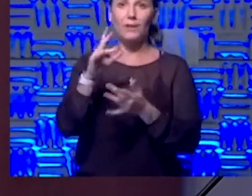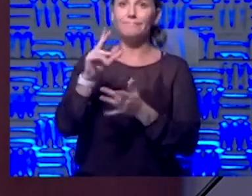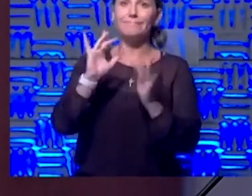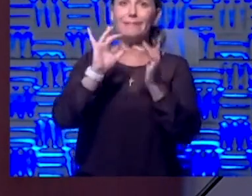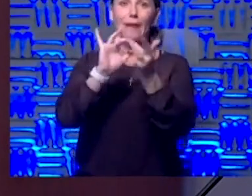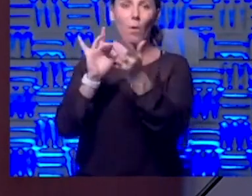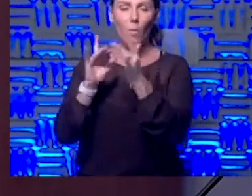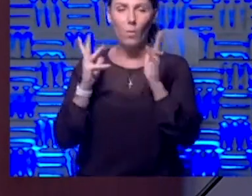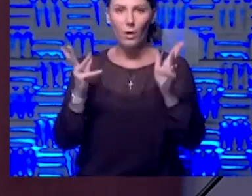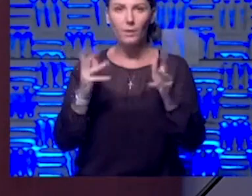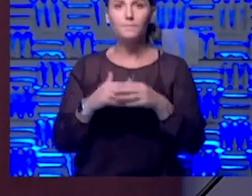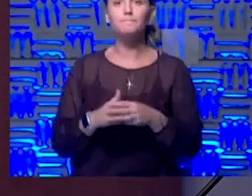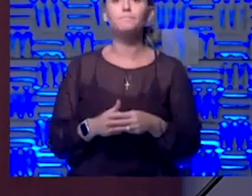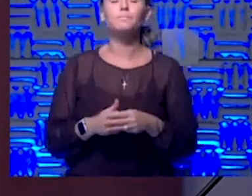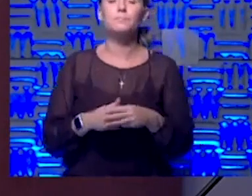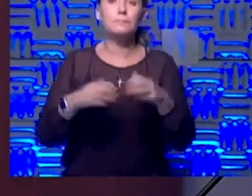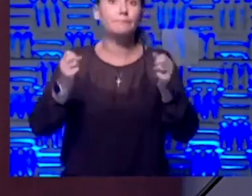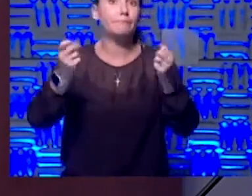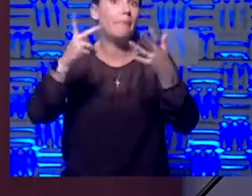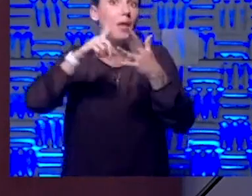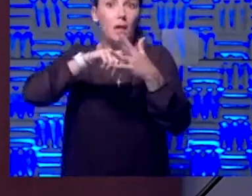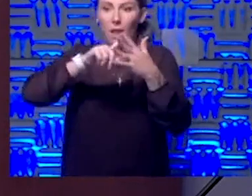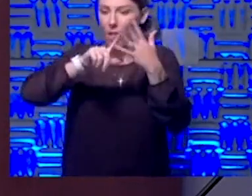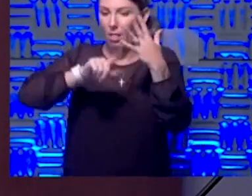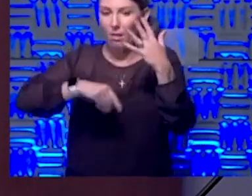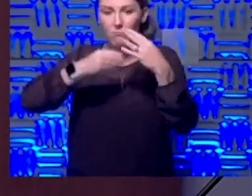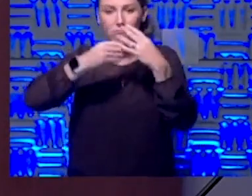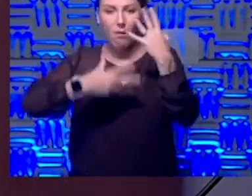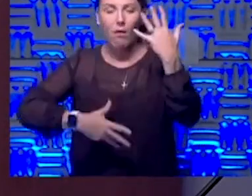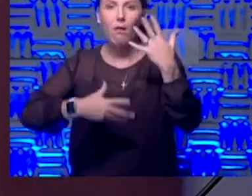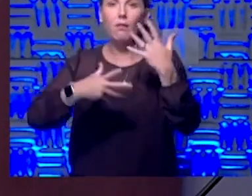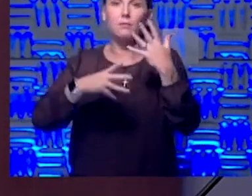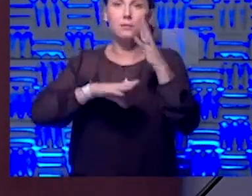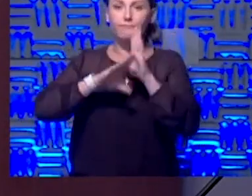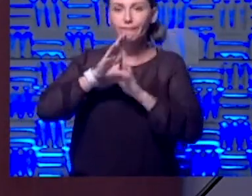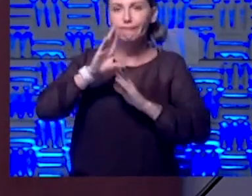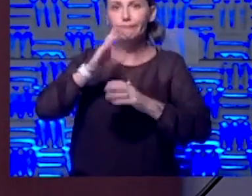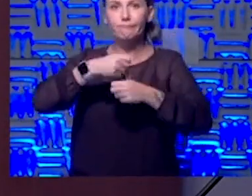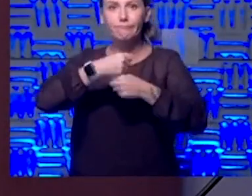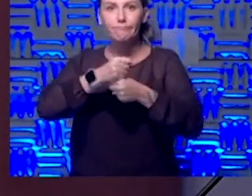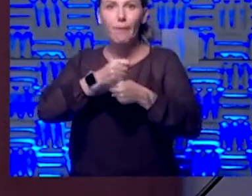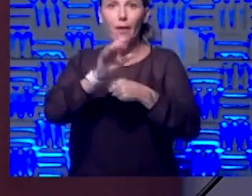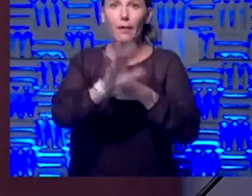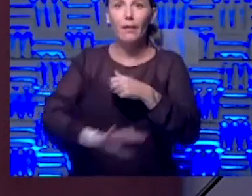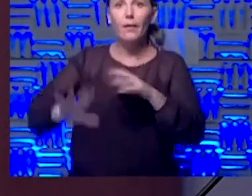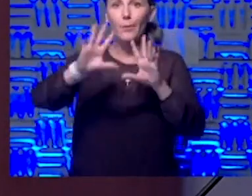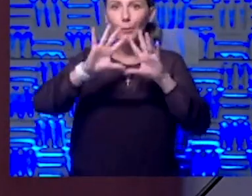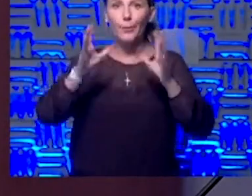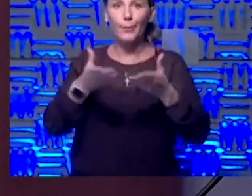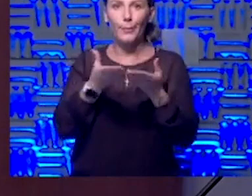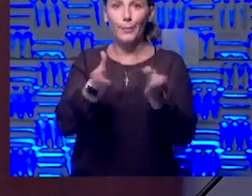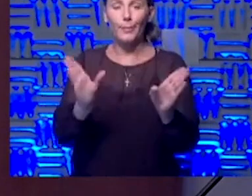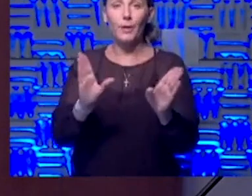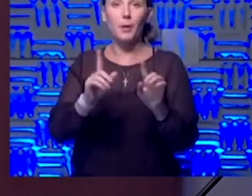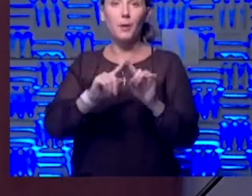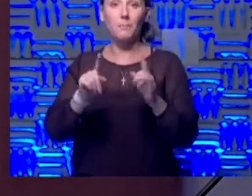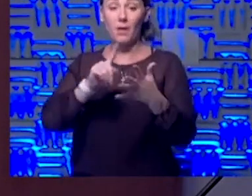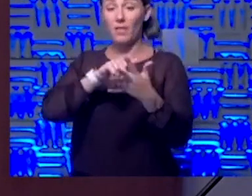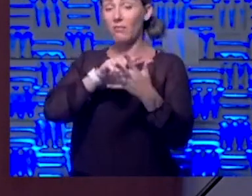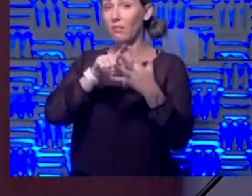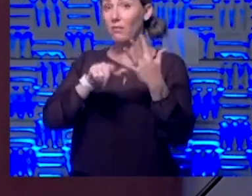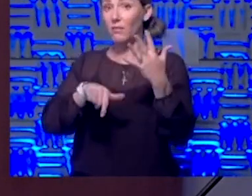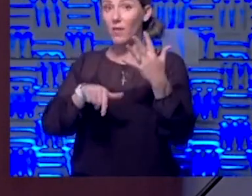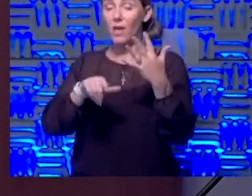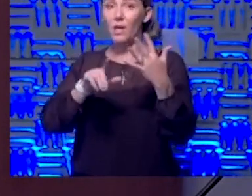There are many more out there that are being developed around the world. But these five are really going to undergo